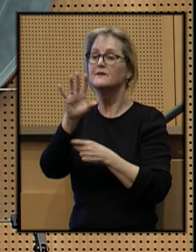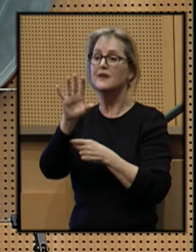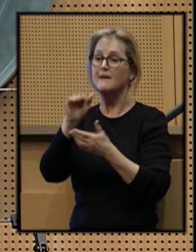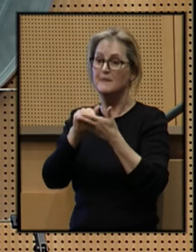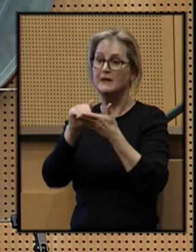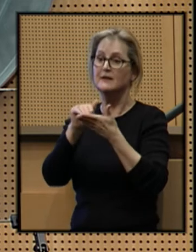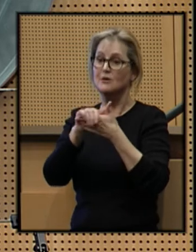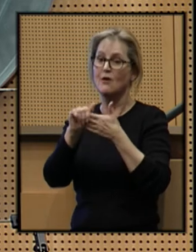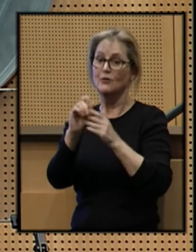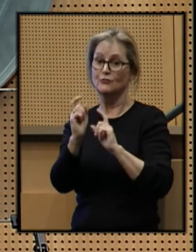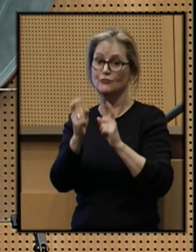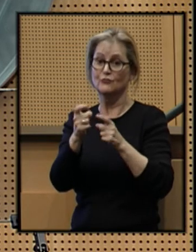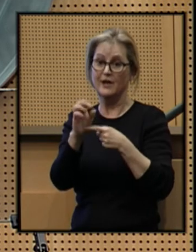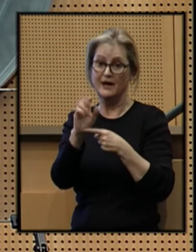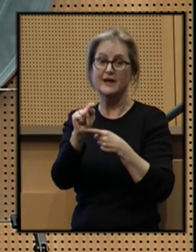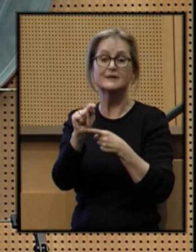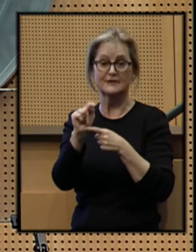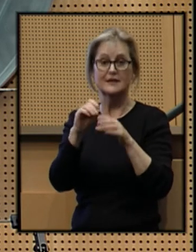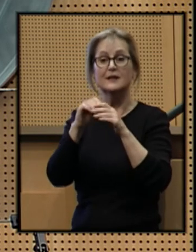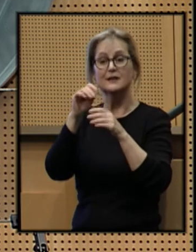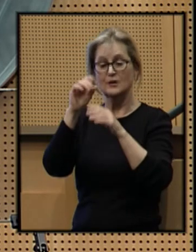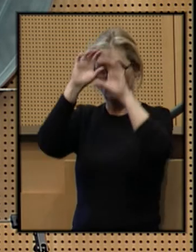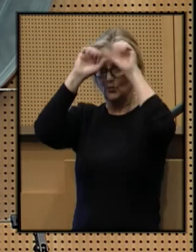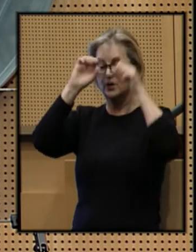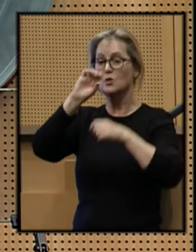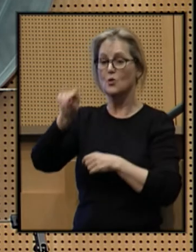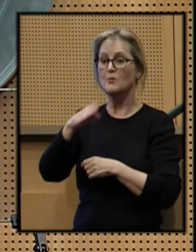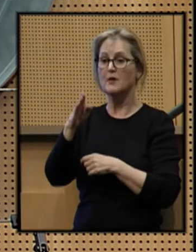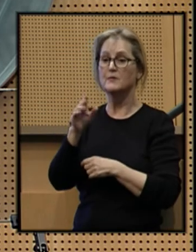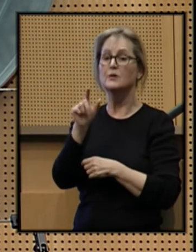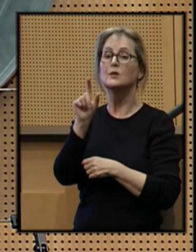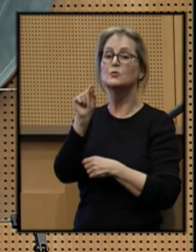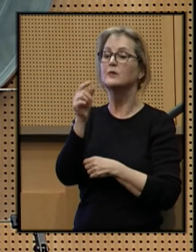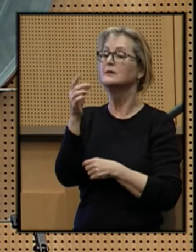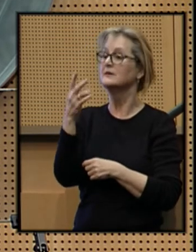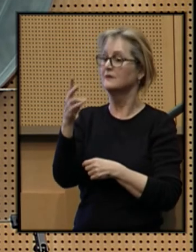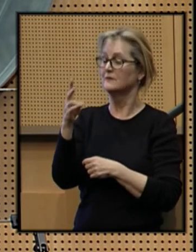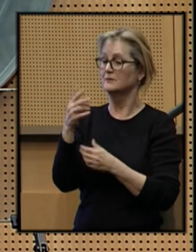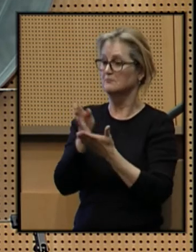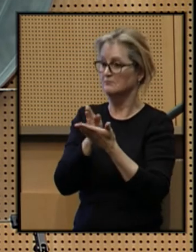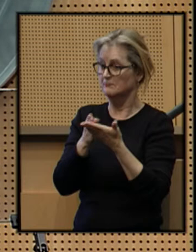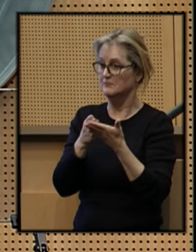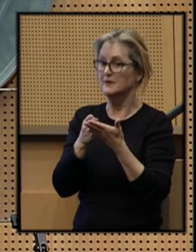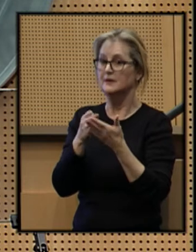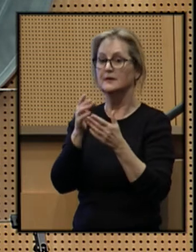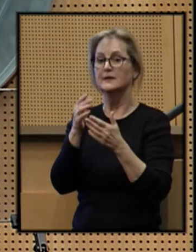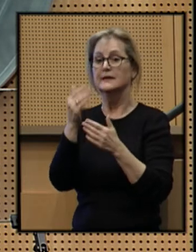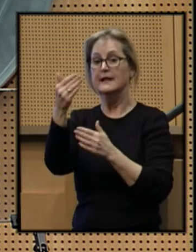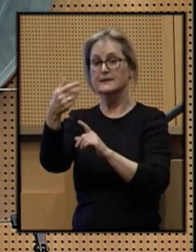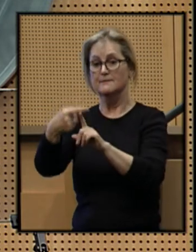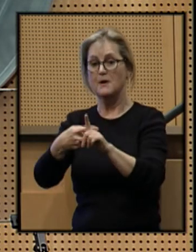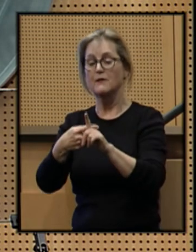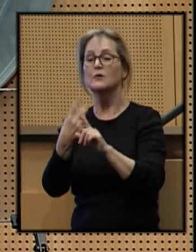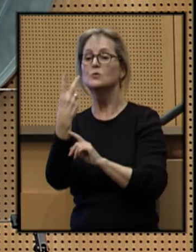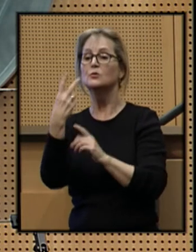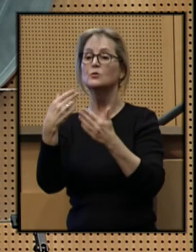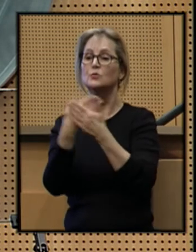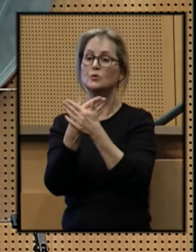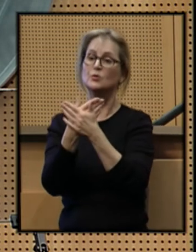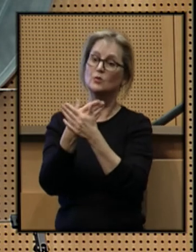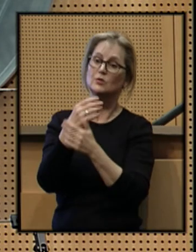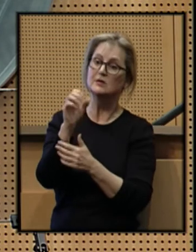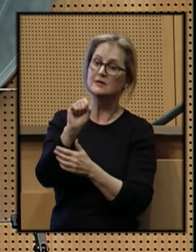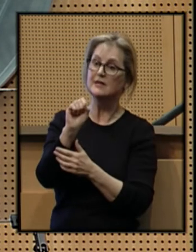million grant in President Obama's 2017 budget. Next month, two new Sound